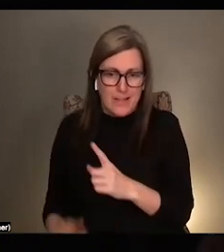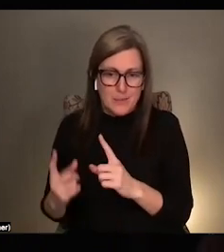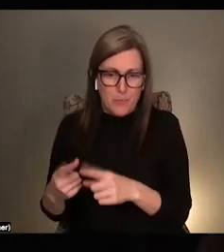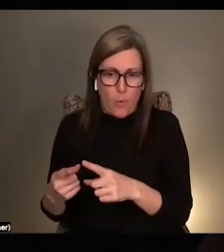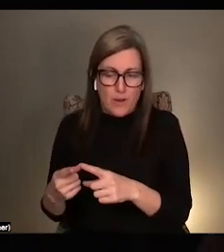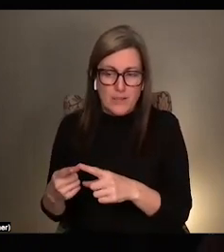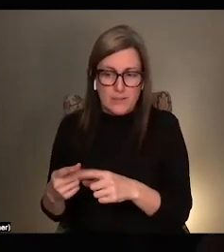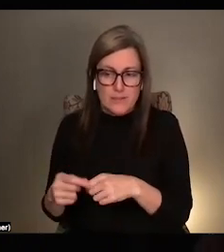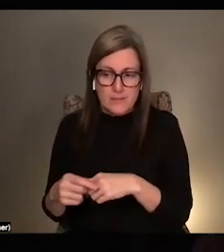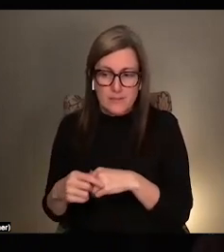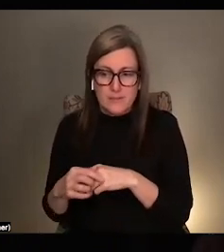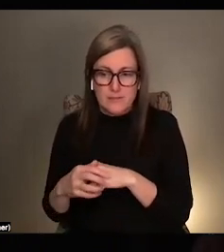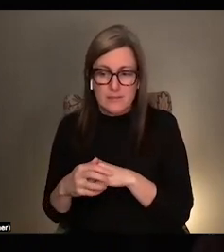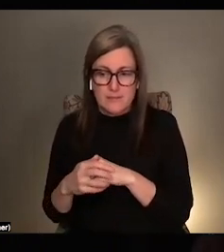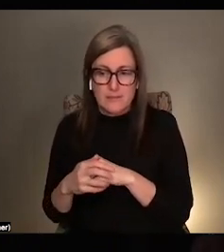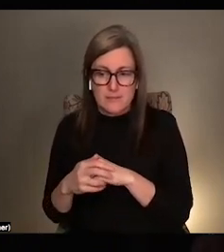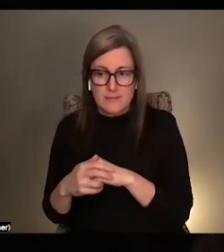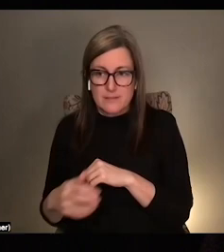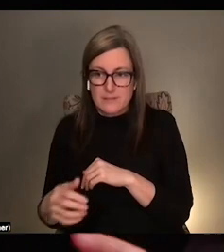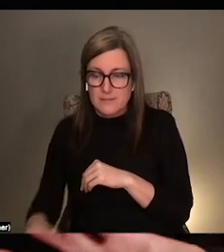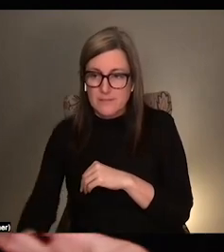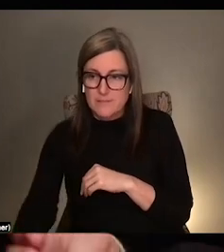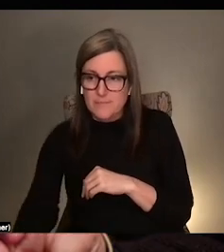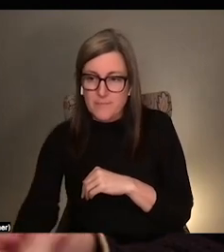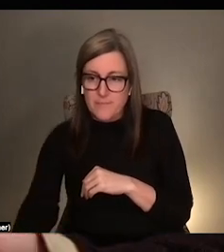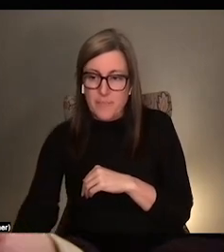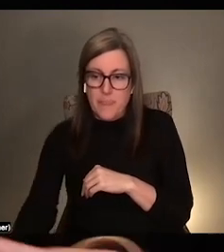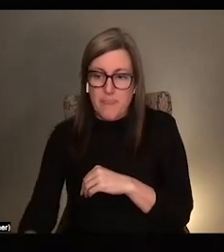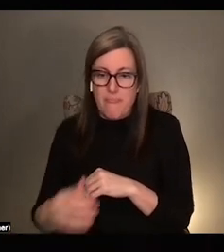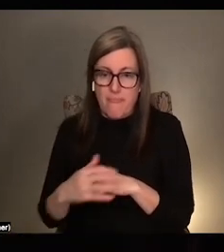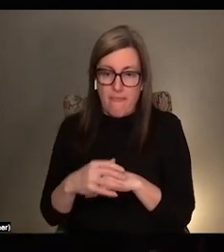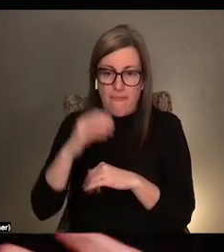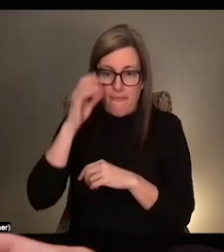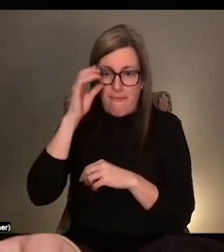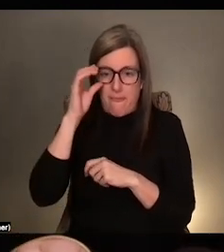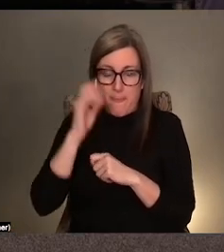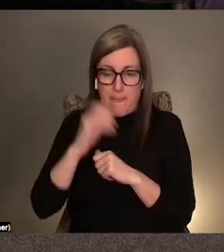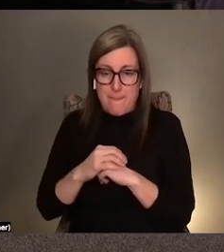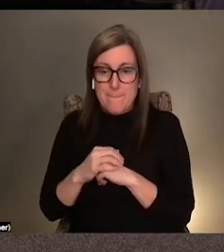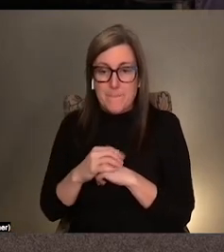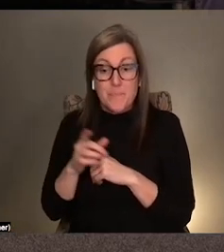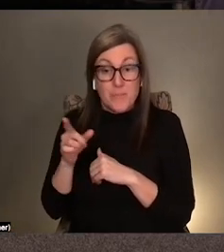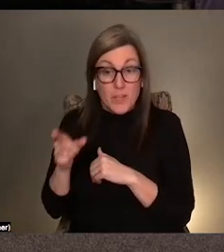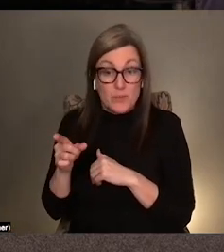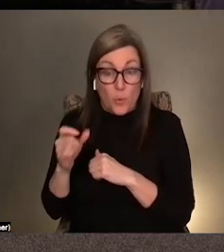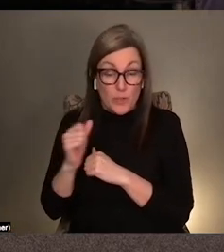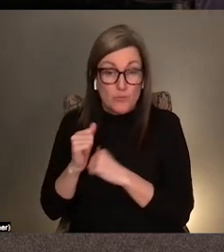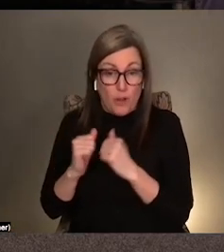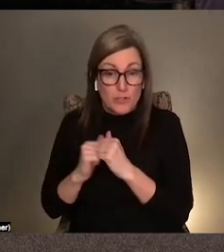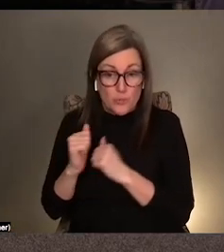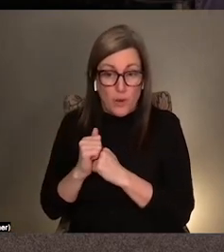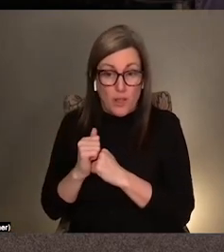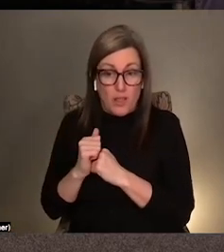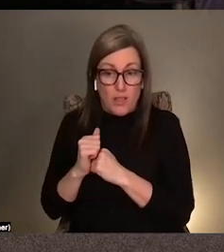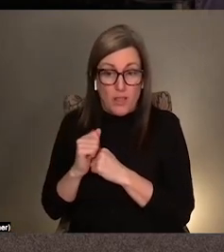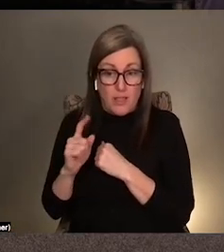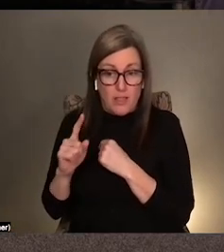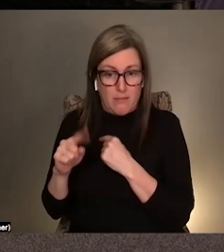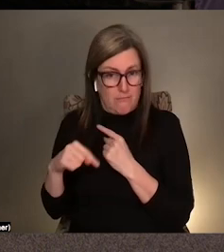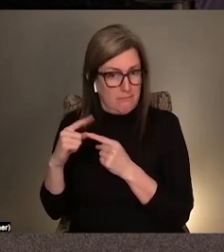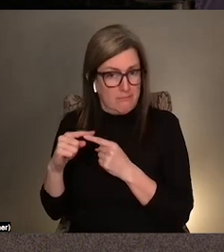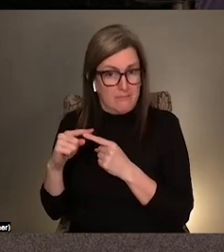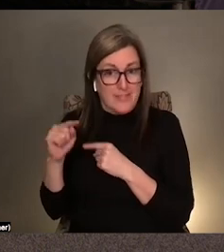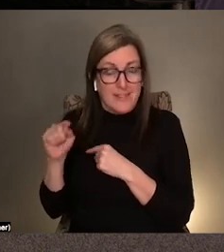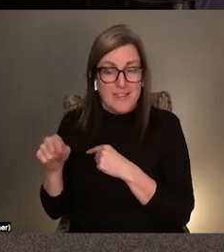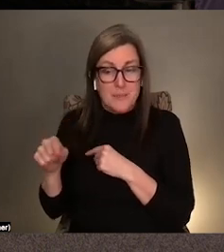So, yeah, and in that way, it's like structural, right? Like it's kind of like about moving around the thing and like, what